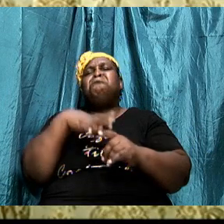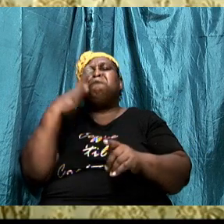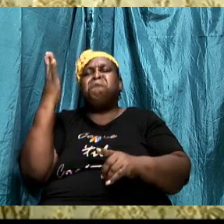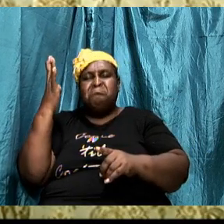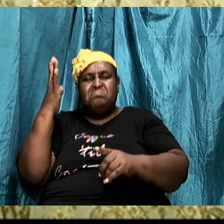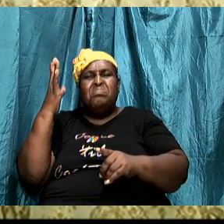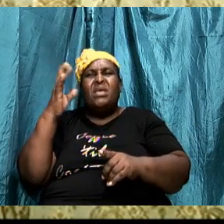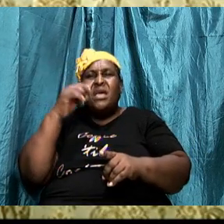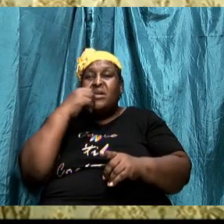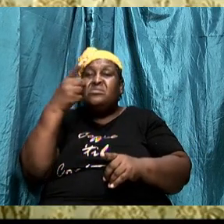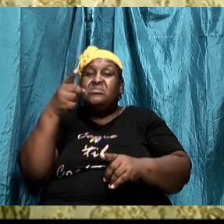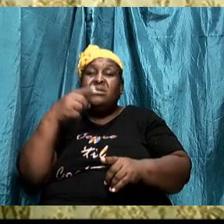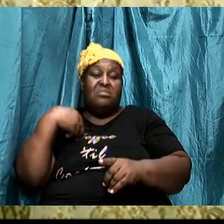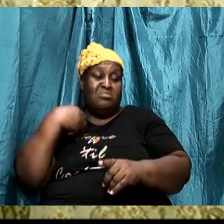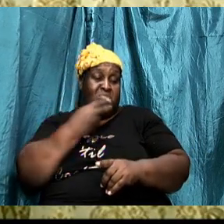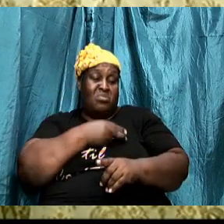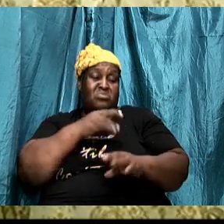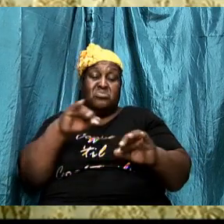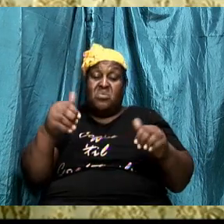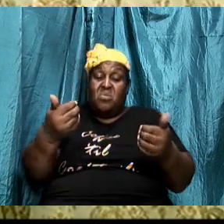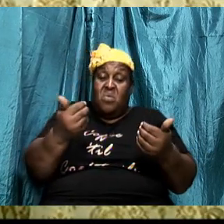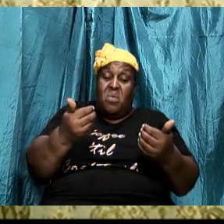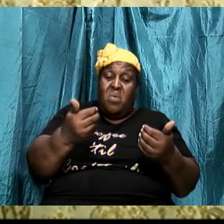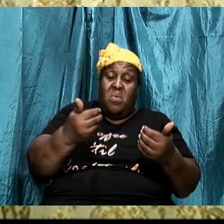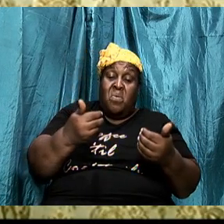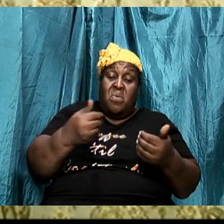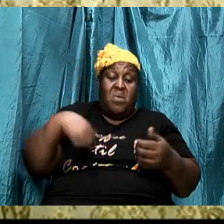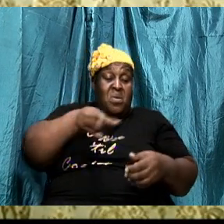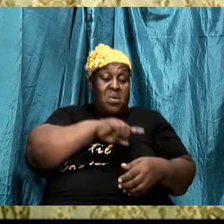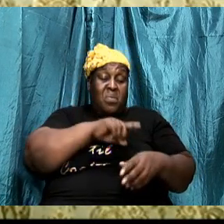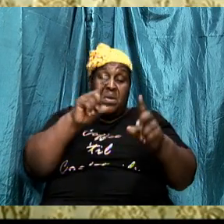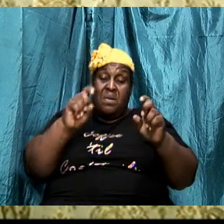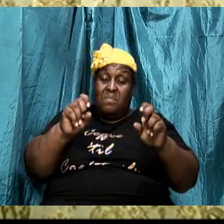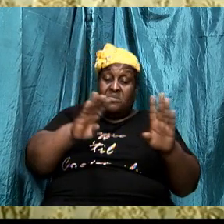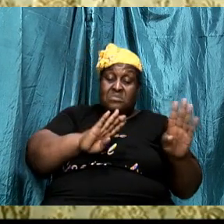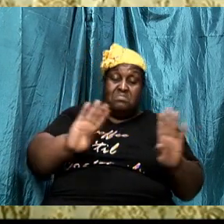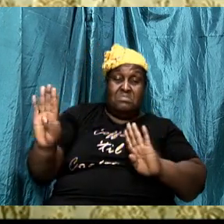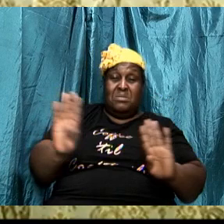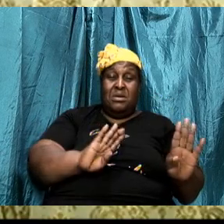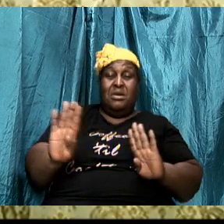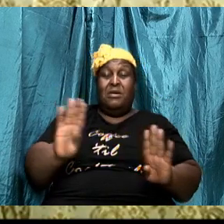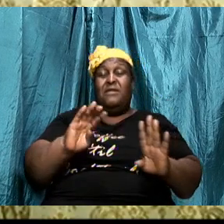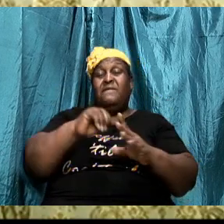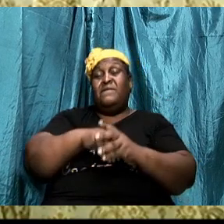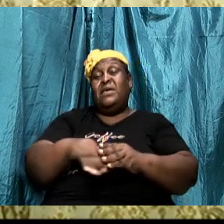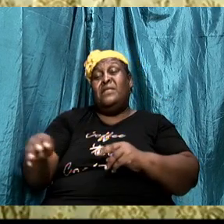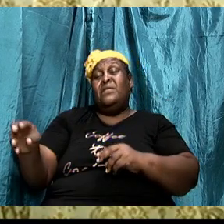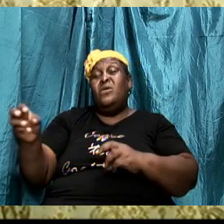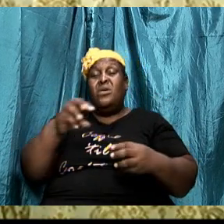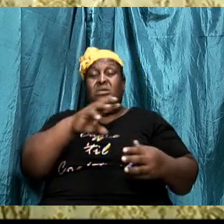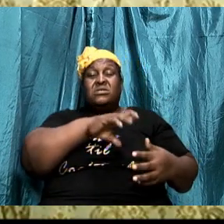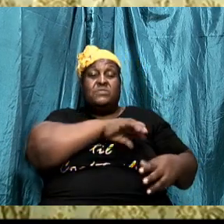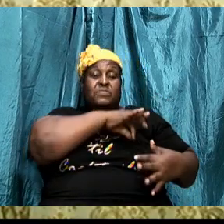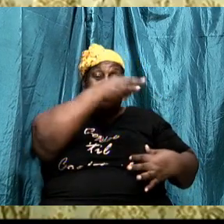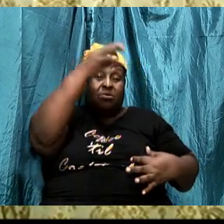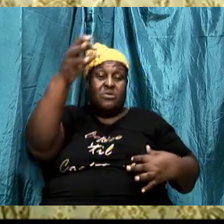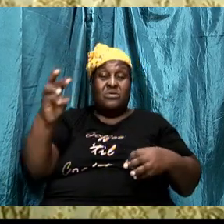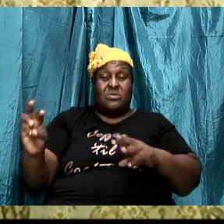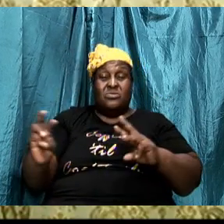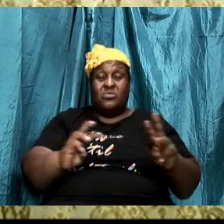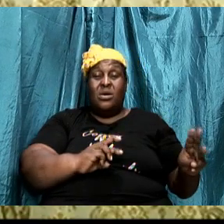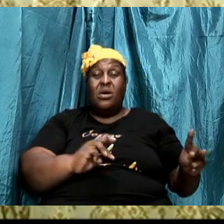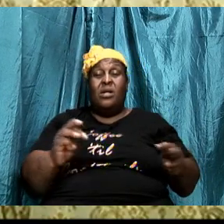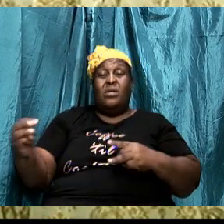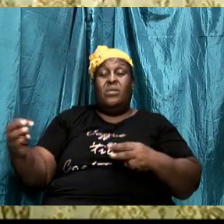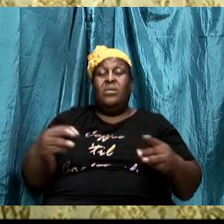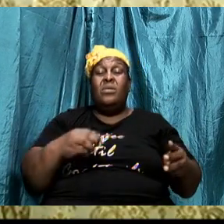to tell us how we should behave in this battle. He said that we should be